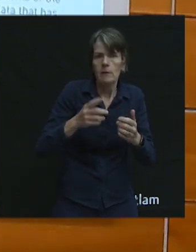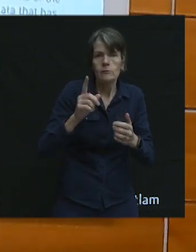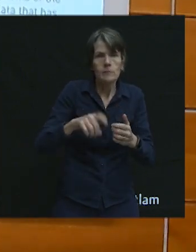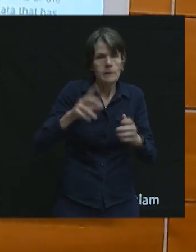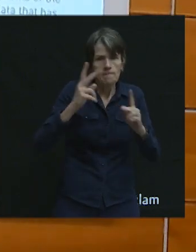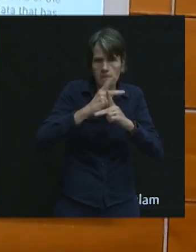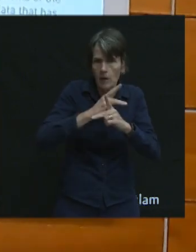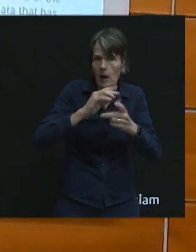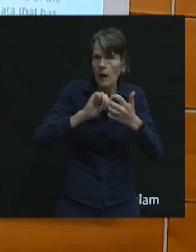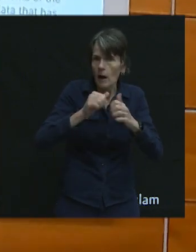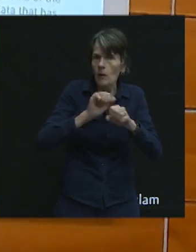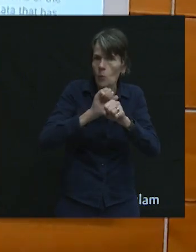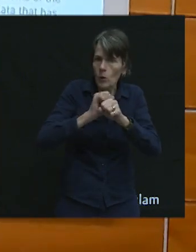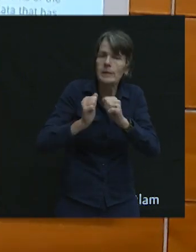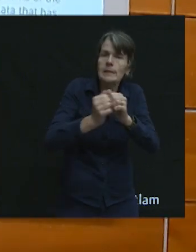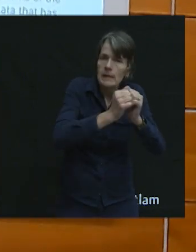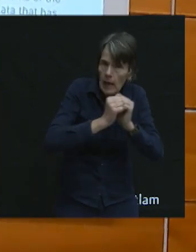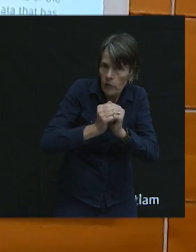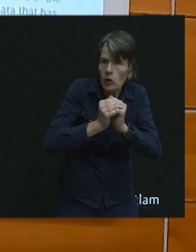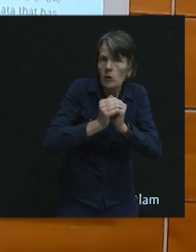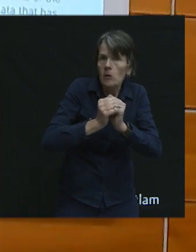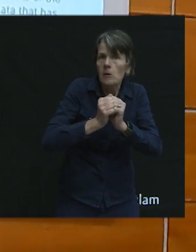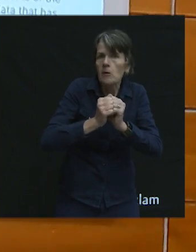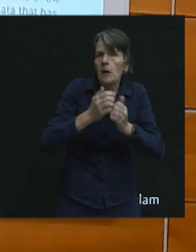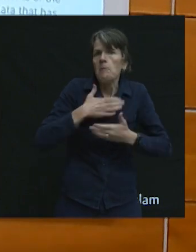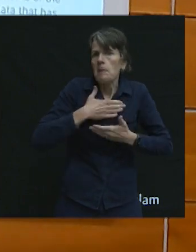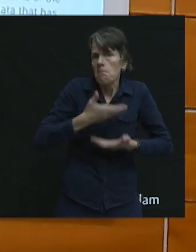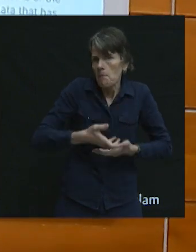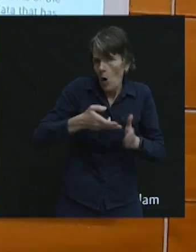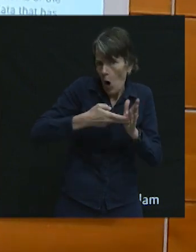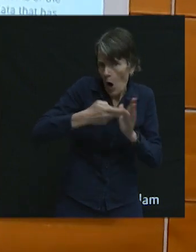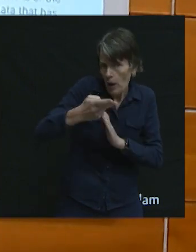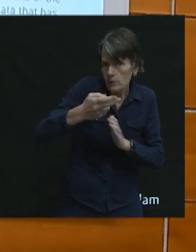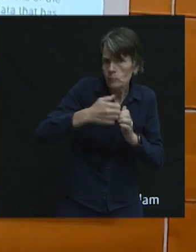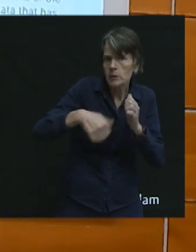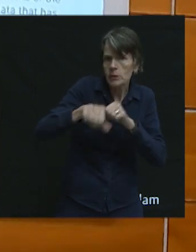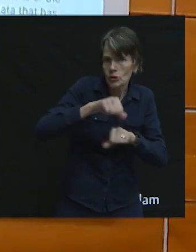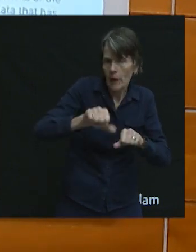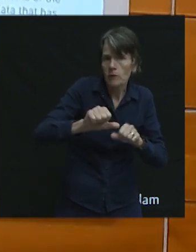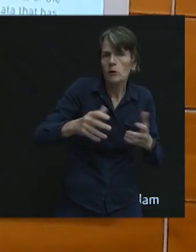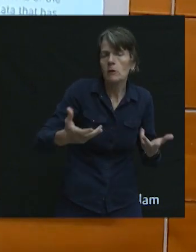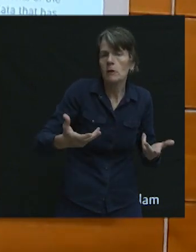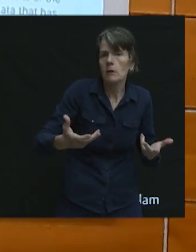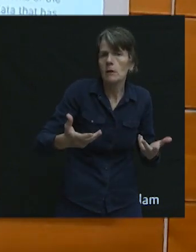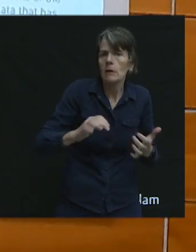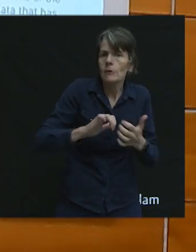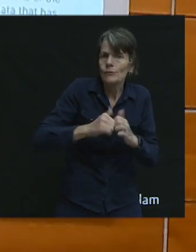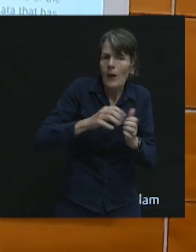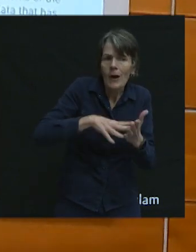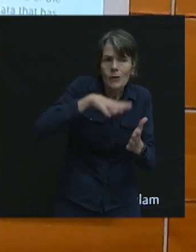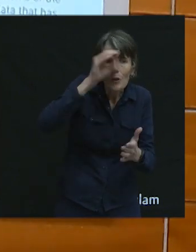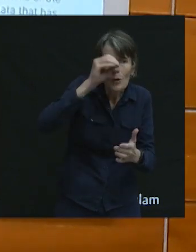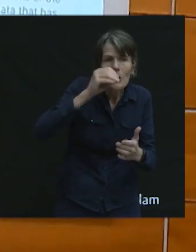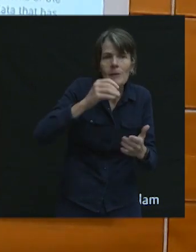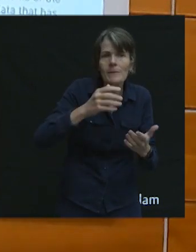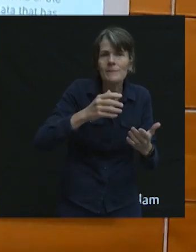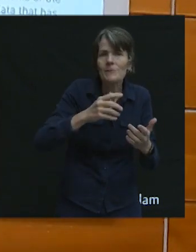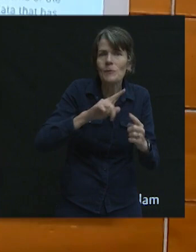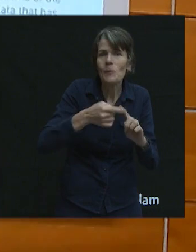work together and to be honest with one another. There will most likely be missteps along the way. Right? And so, how do you learn from those together?